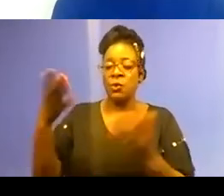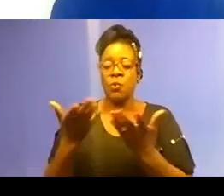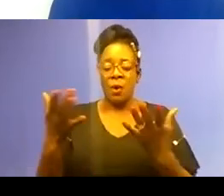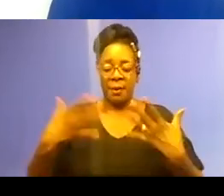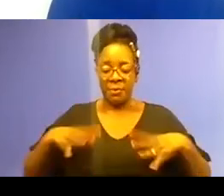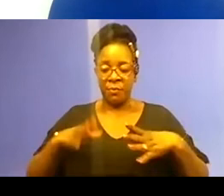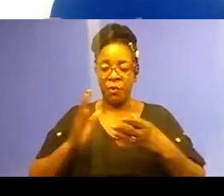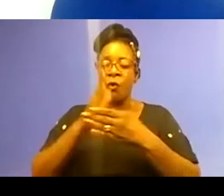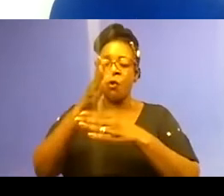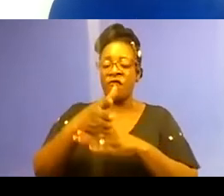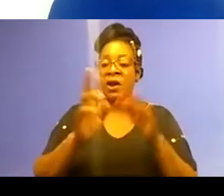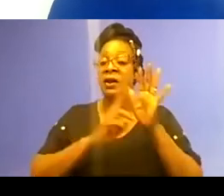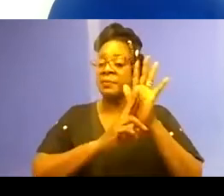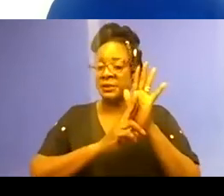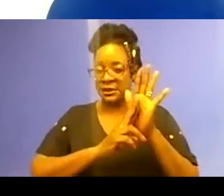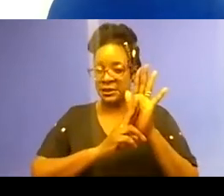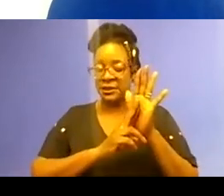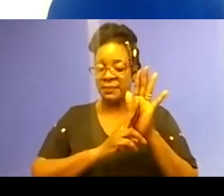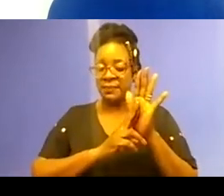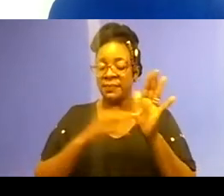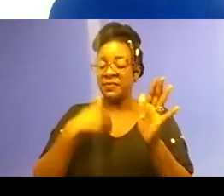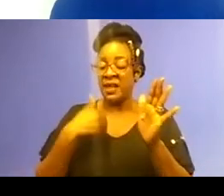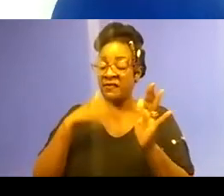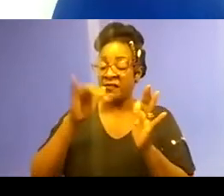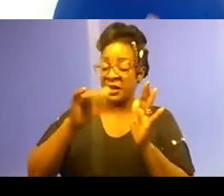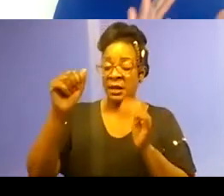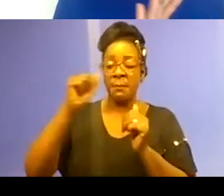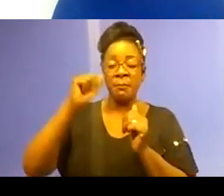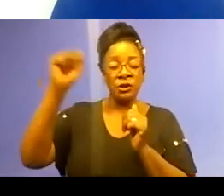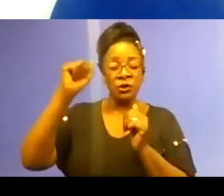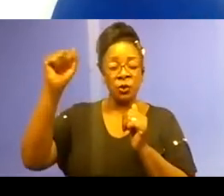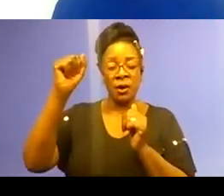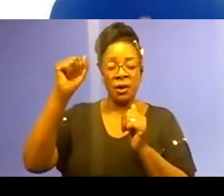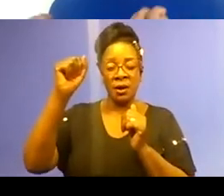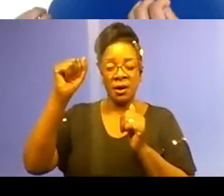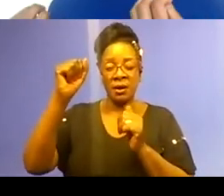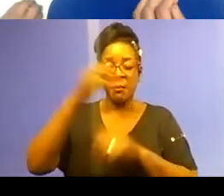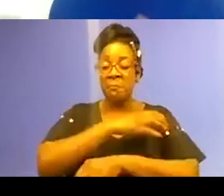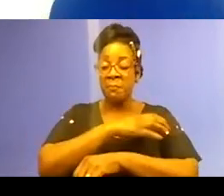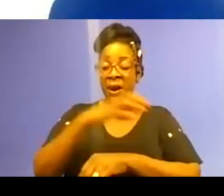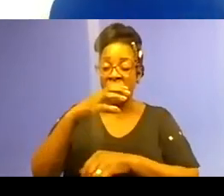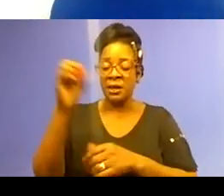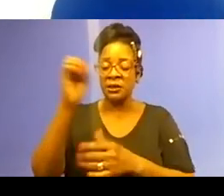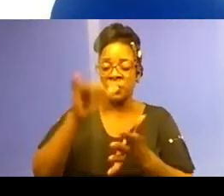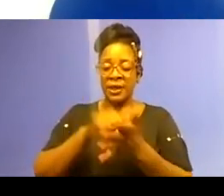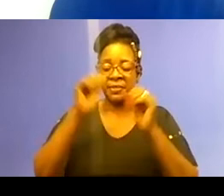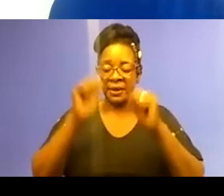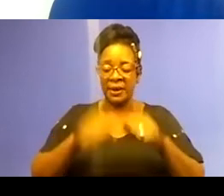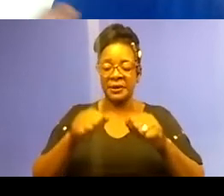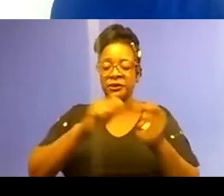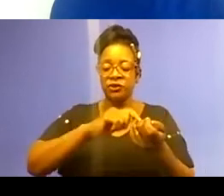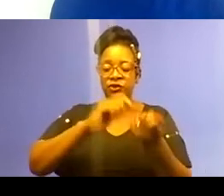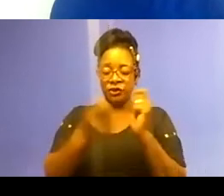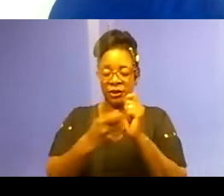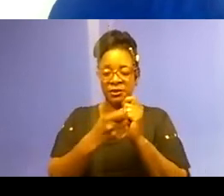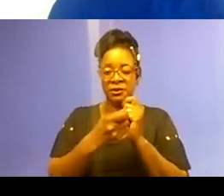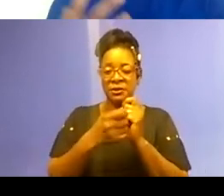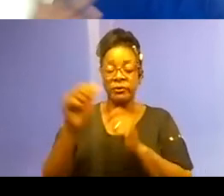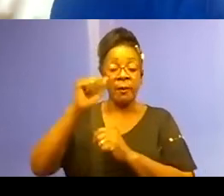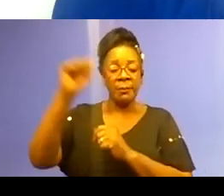power to vote, they could sway political decision makers to